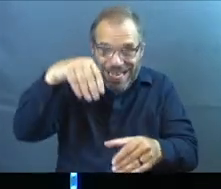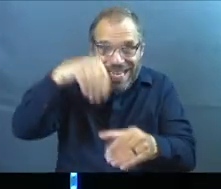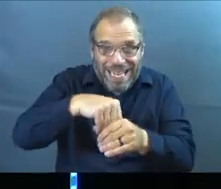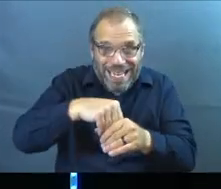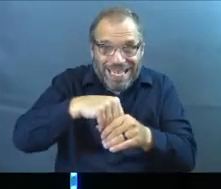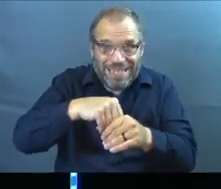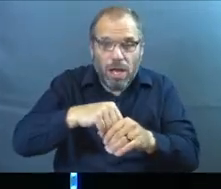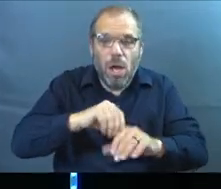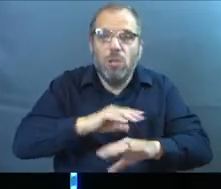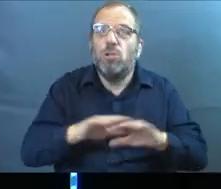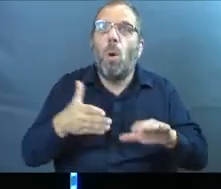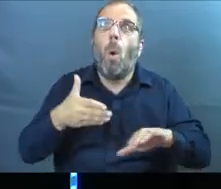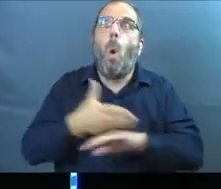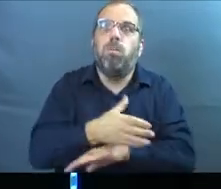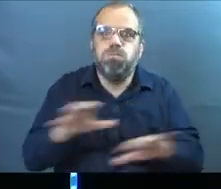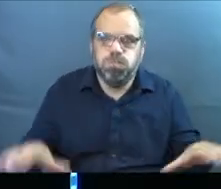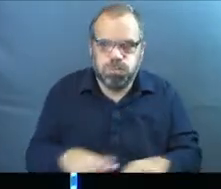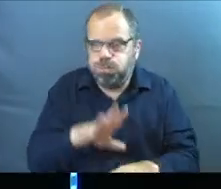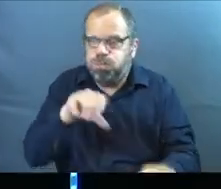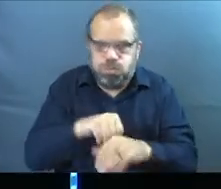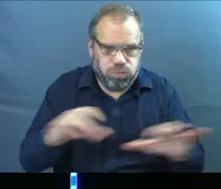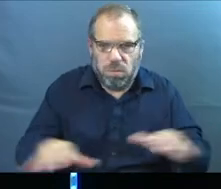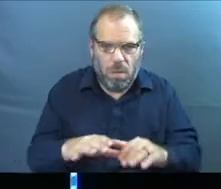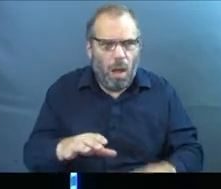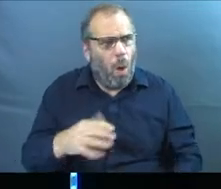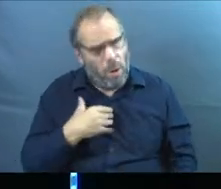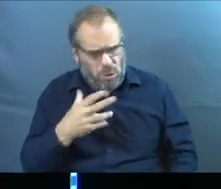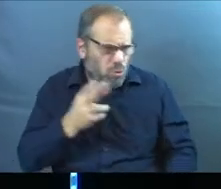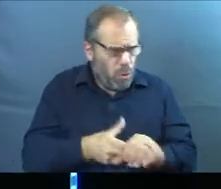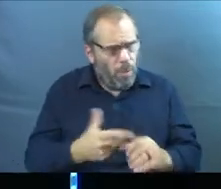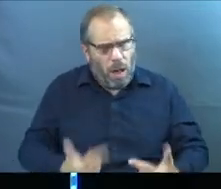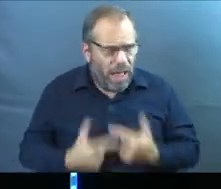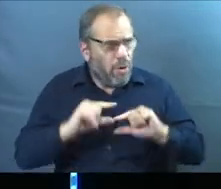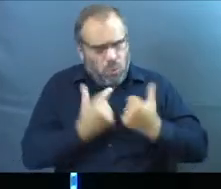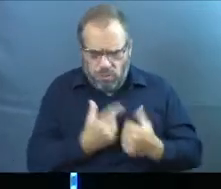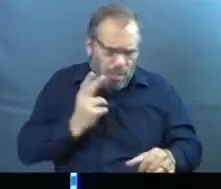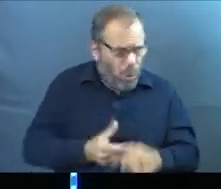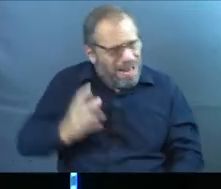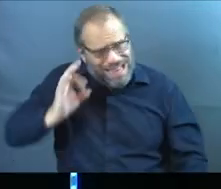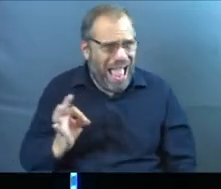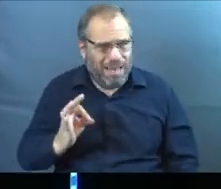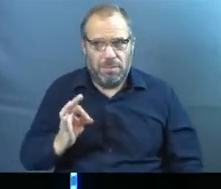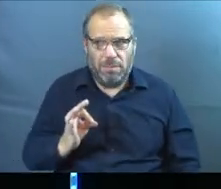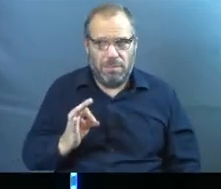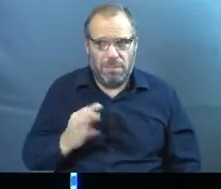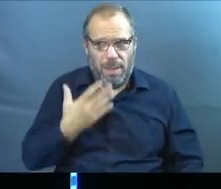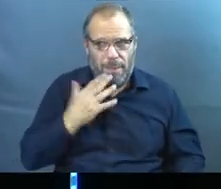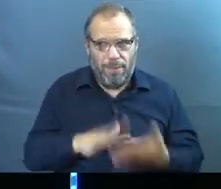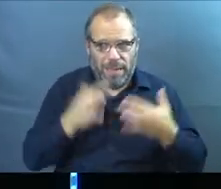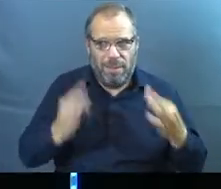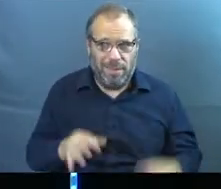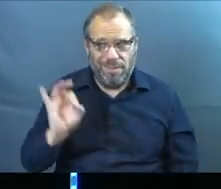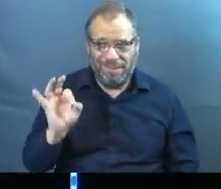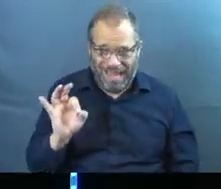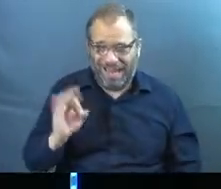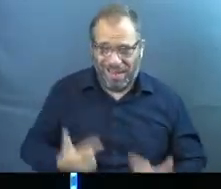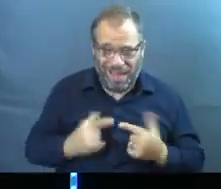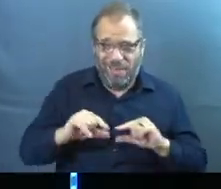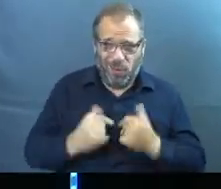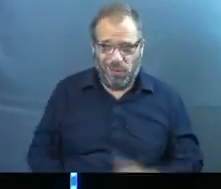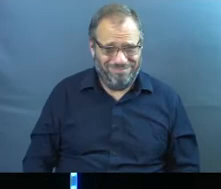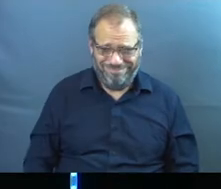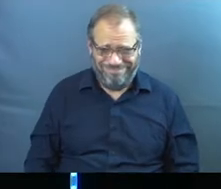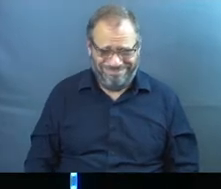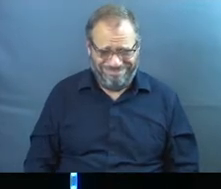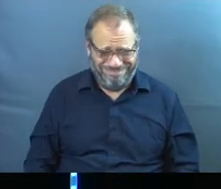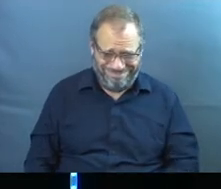try something out. Don't overdo it, right? Like Pastor Ray, you told me to join life groups. So I joined nine. It's like, that was a bad choice. You